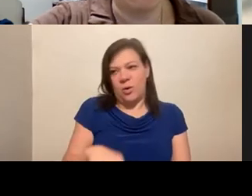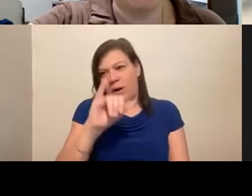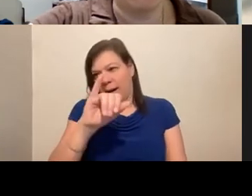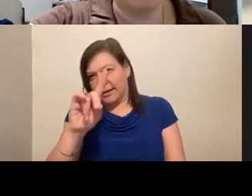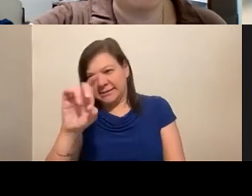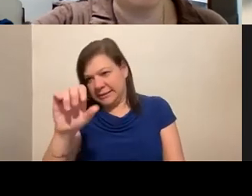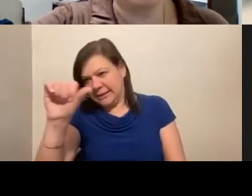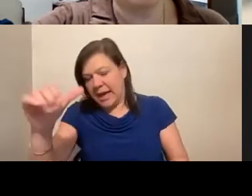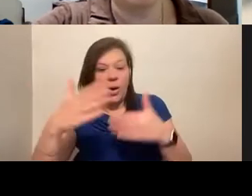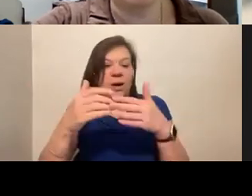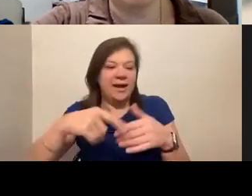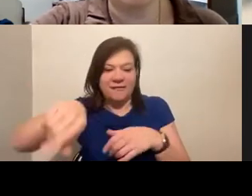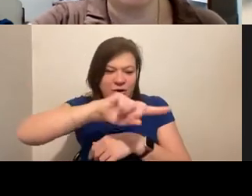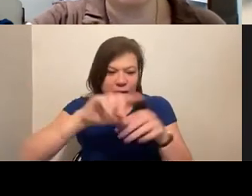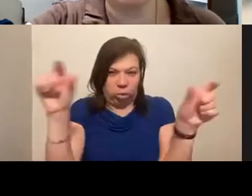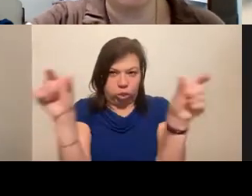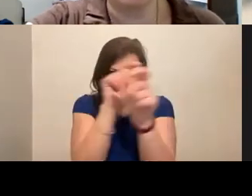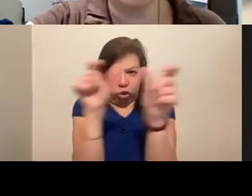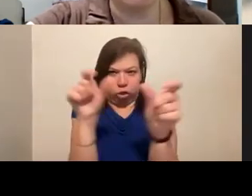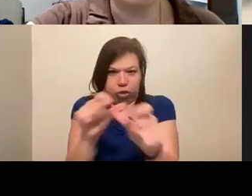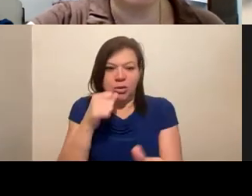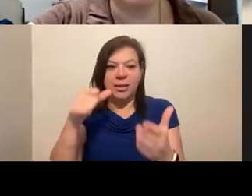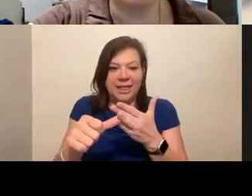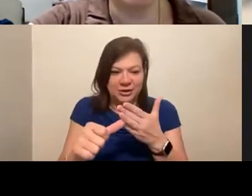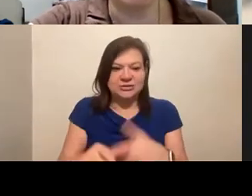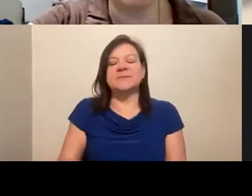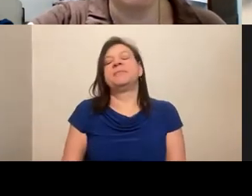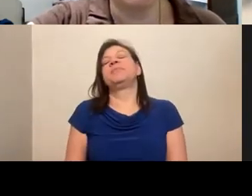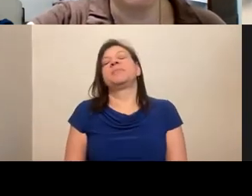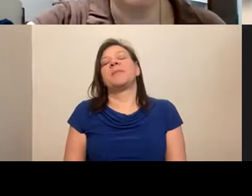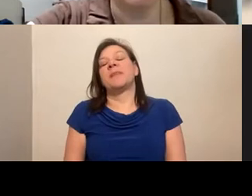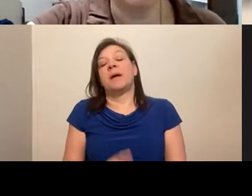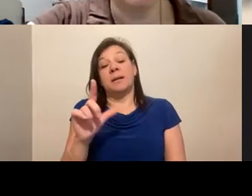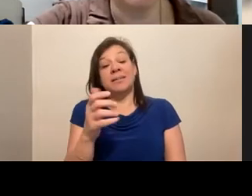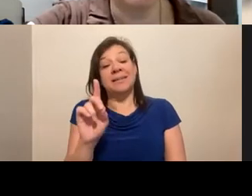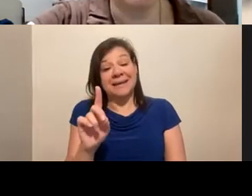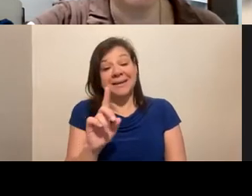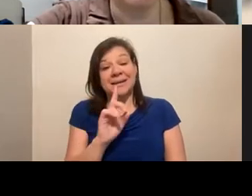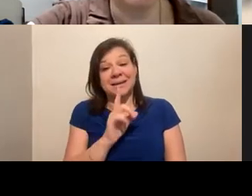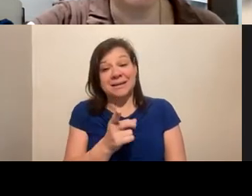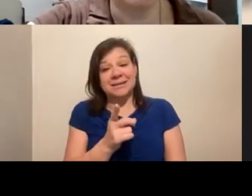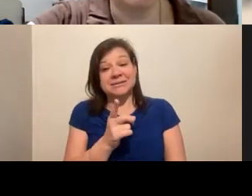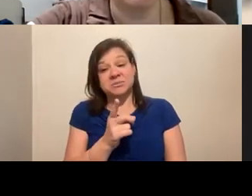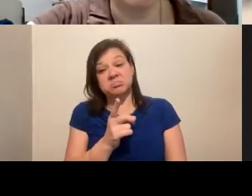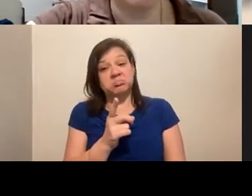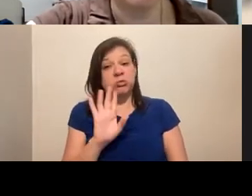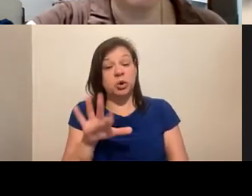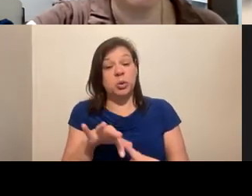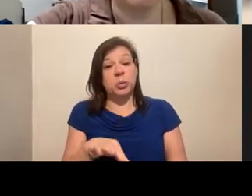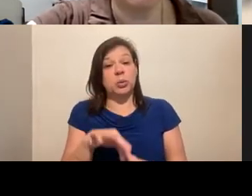organization calls it, that conversation. So LEED in many ways is really uniquely